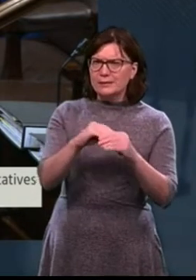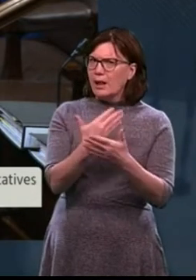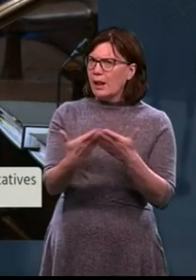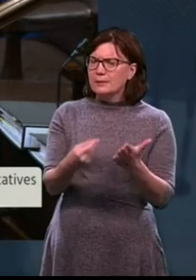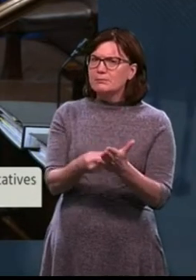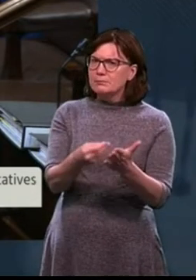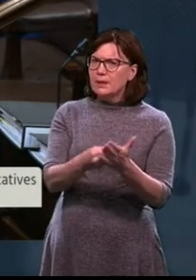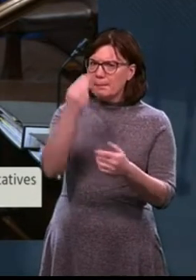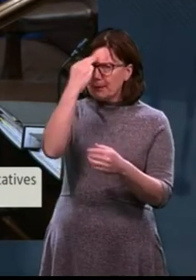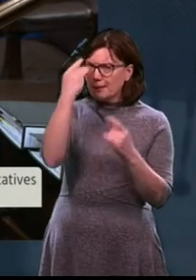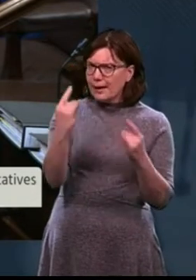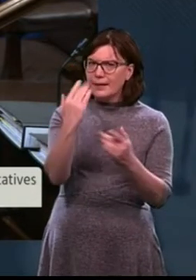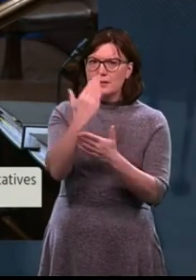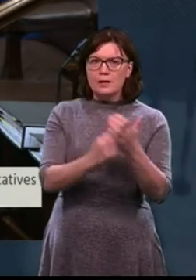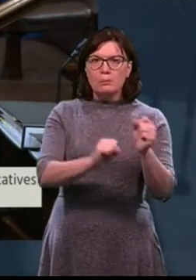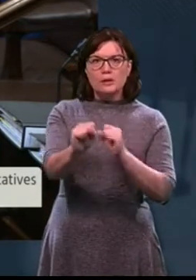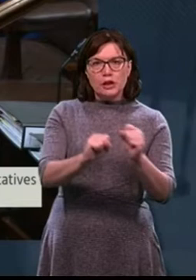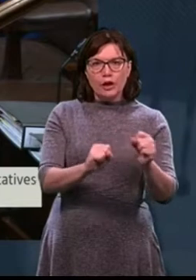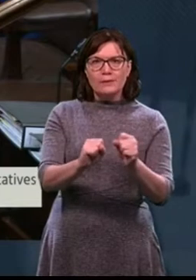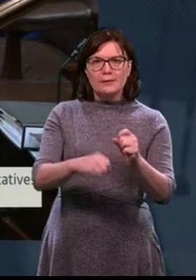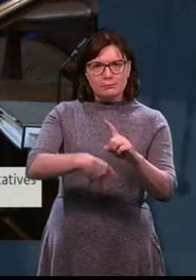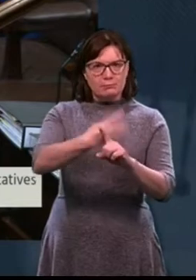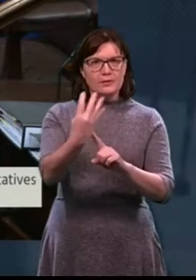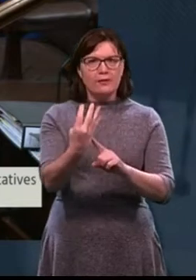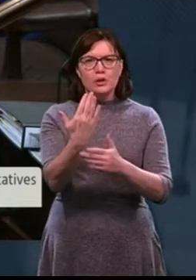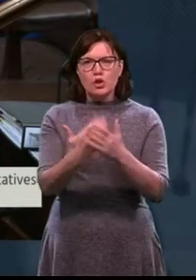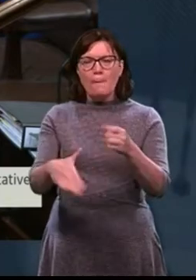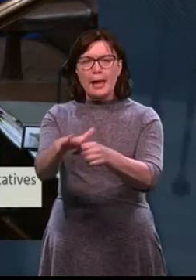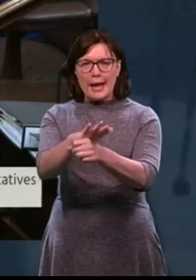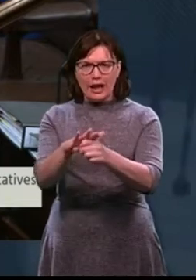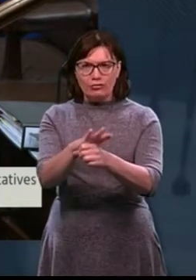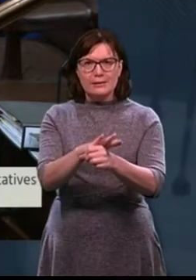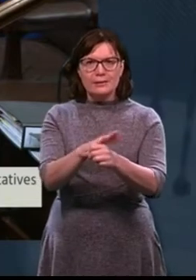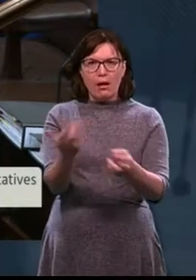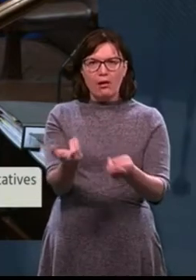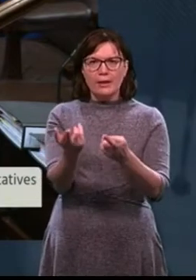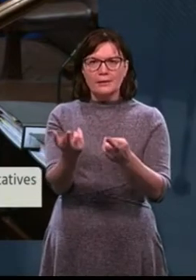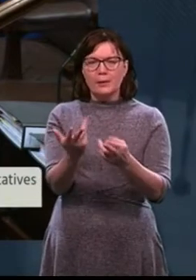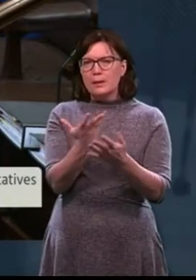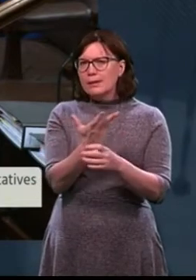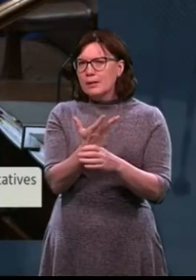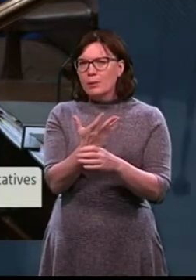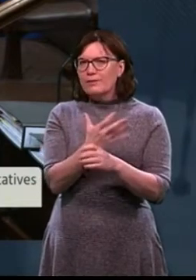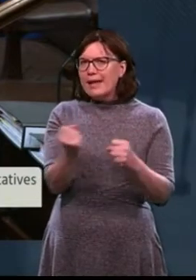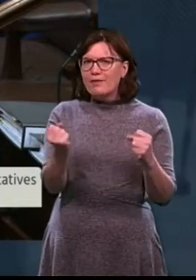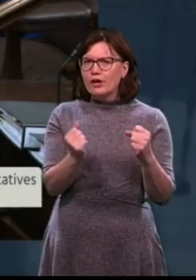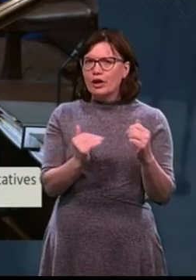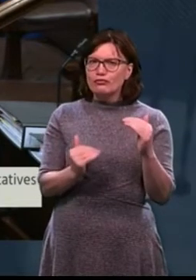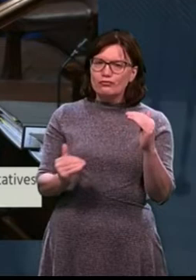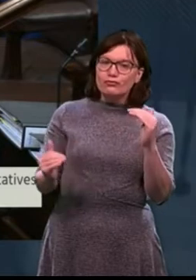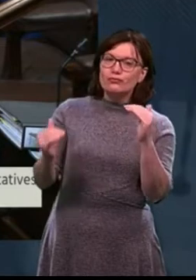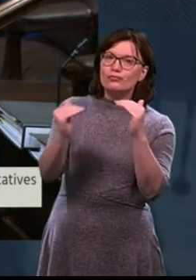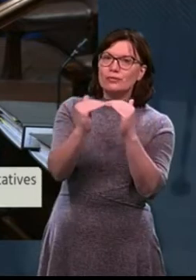and certain services developed in certain areas. But it has never, from just observing, reached the optimal levels that we